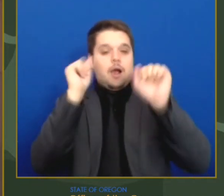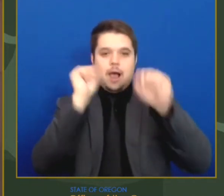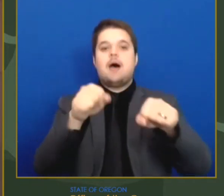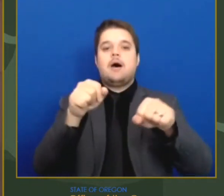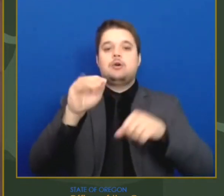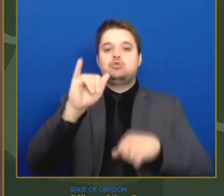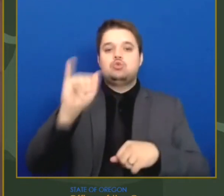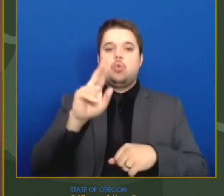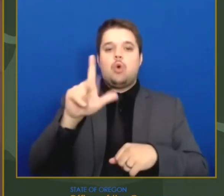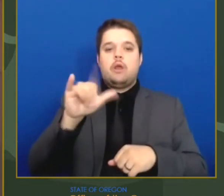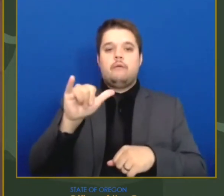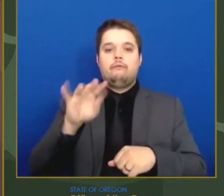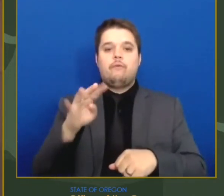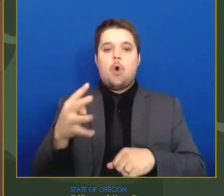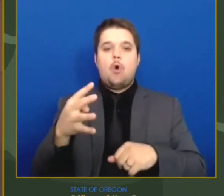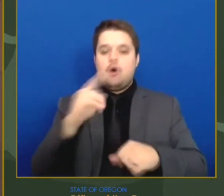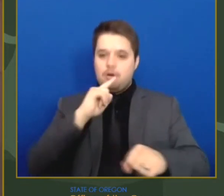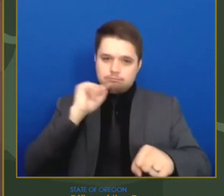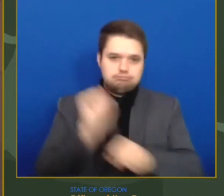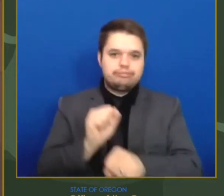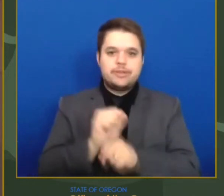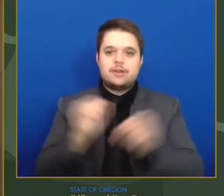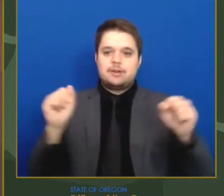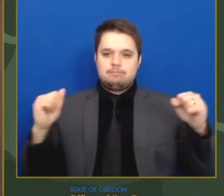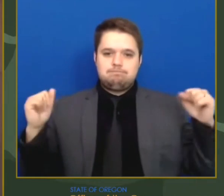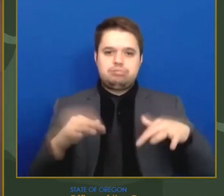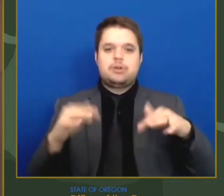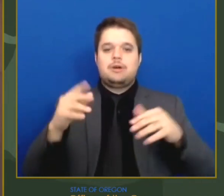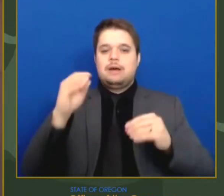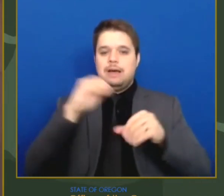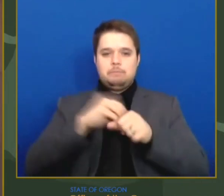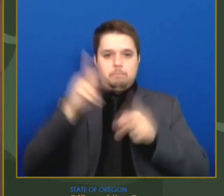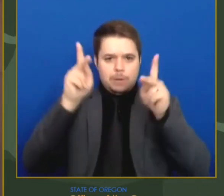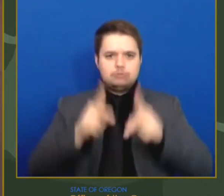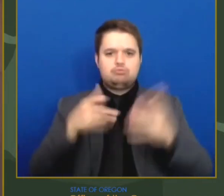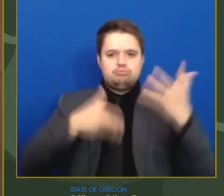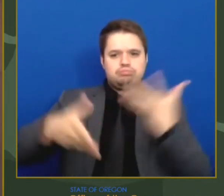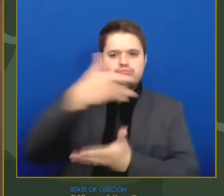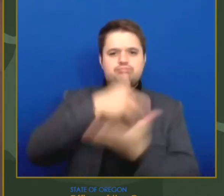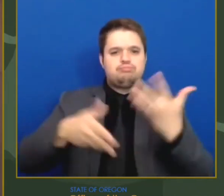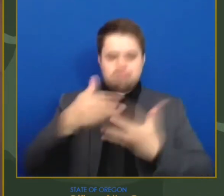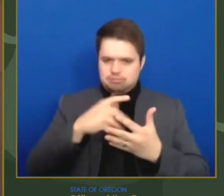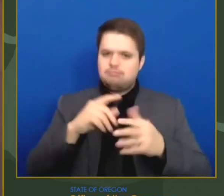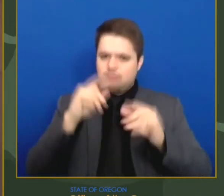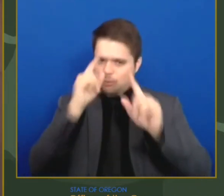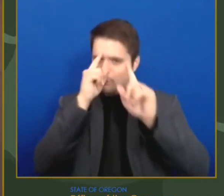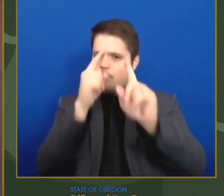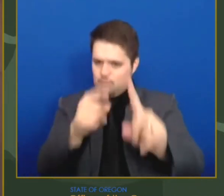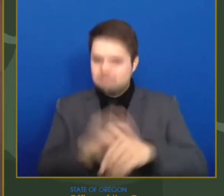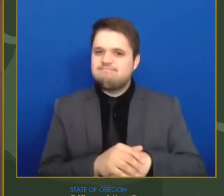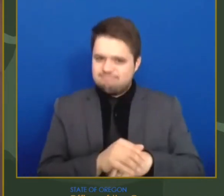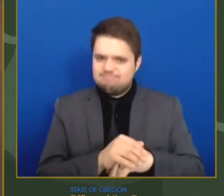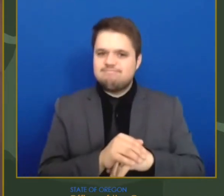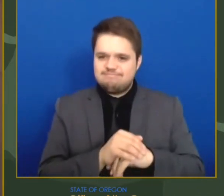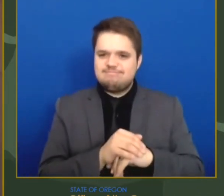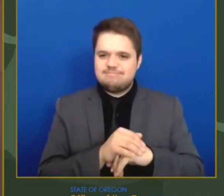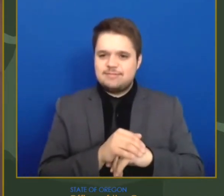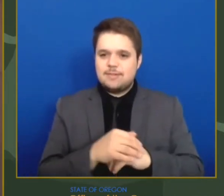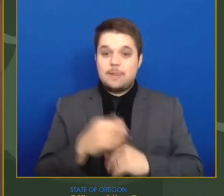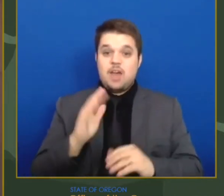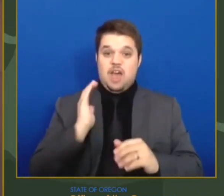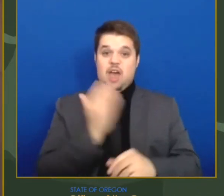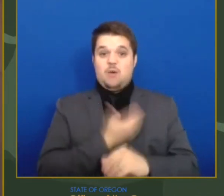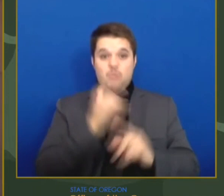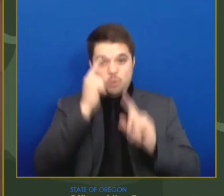make it happen. Our plan in Oregon has always been to align our vaccination timelines with